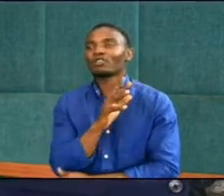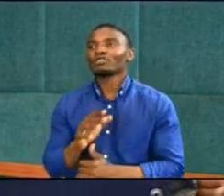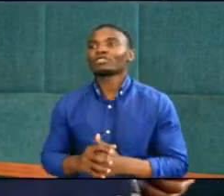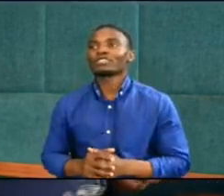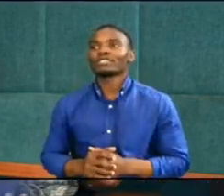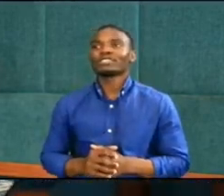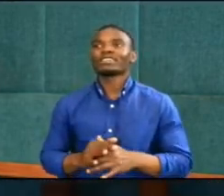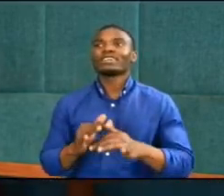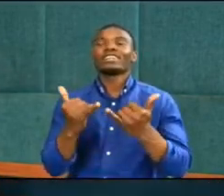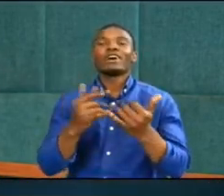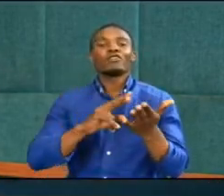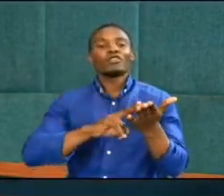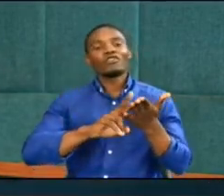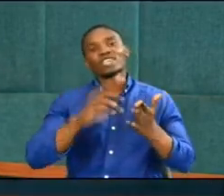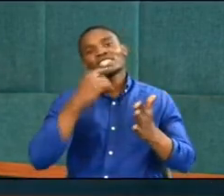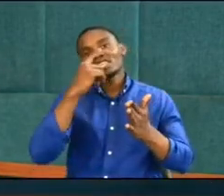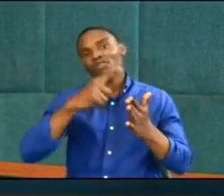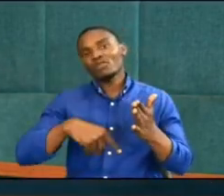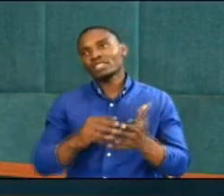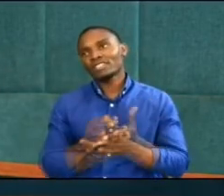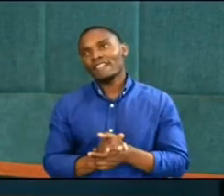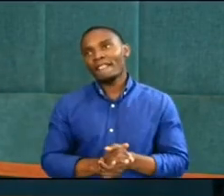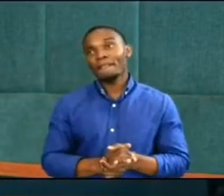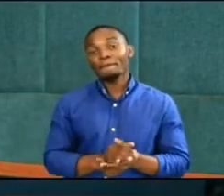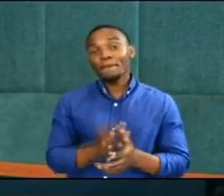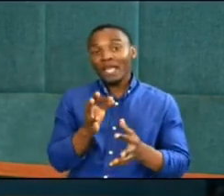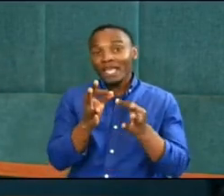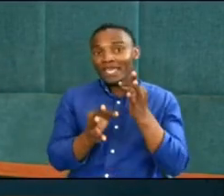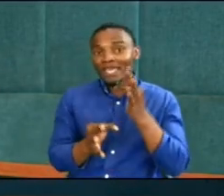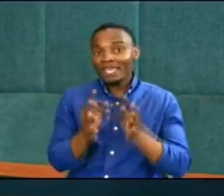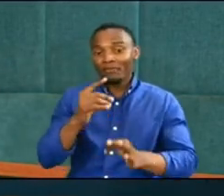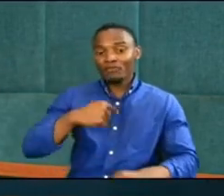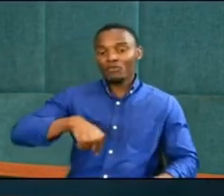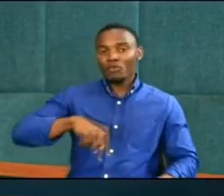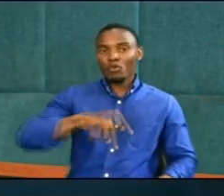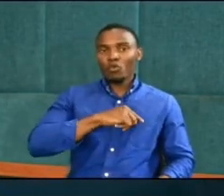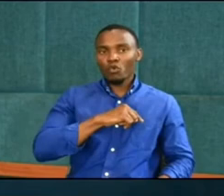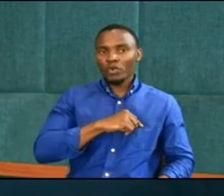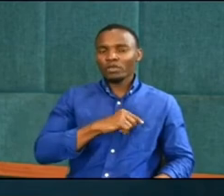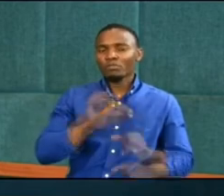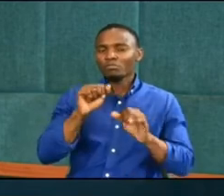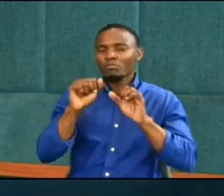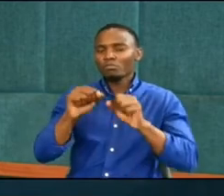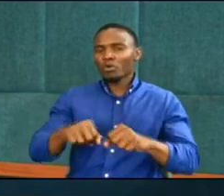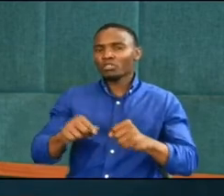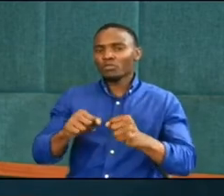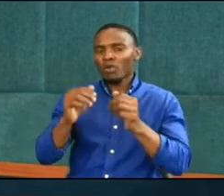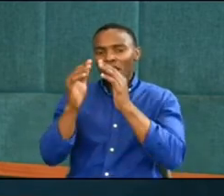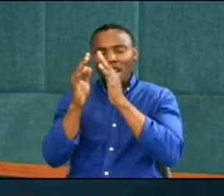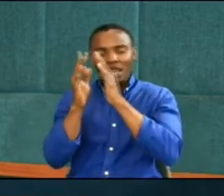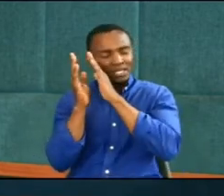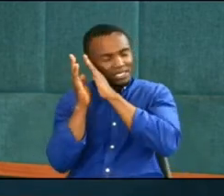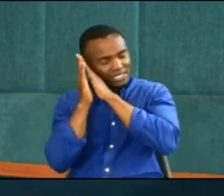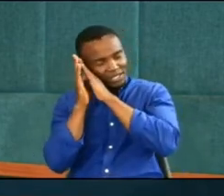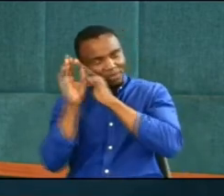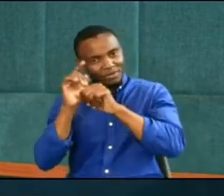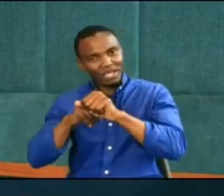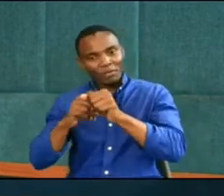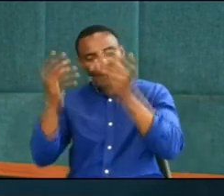here's the text. Here's the text. The text says, if that, if we are likely to sleep at midnight,